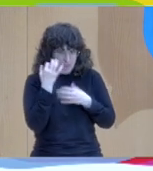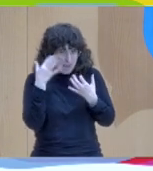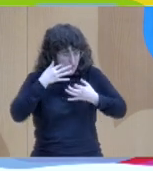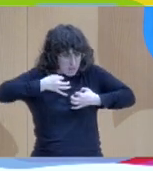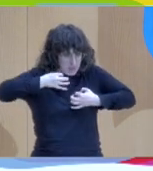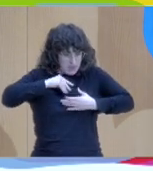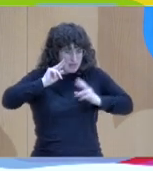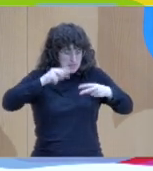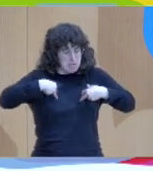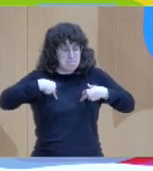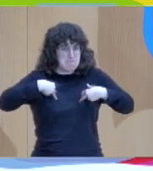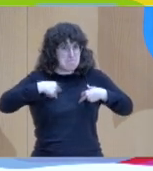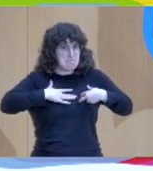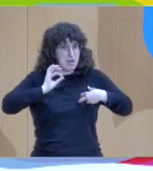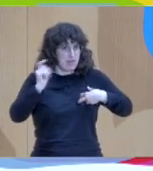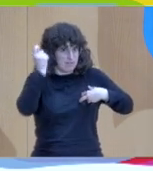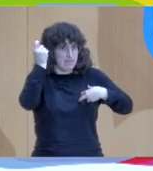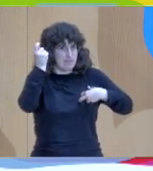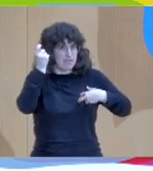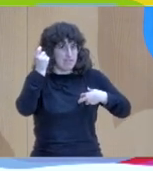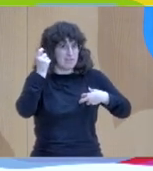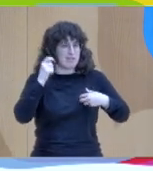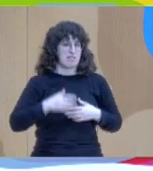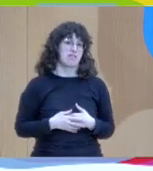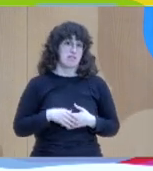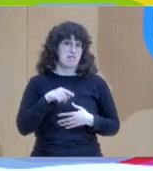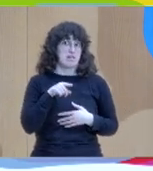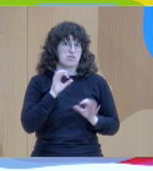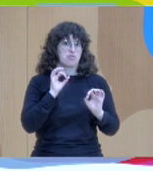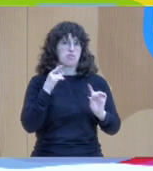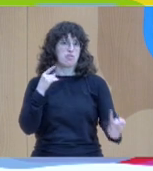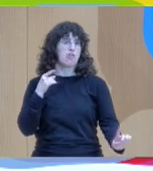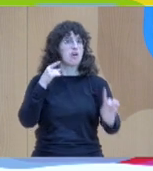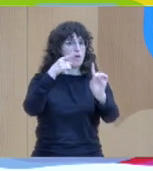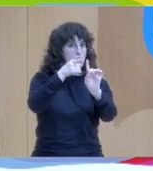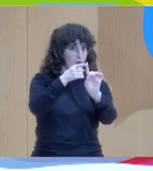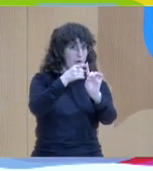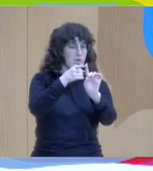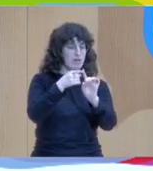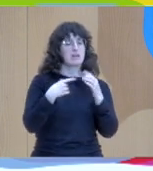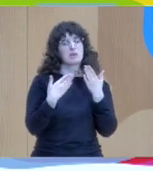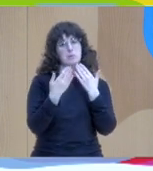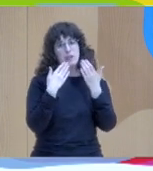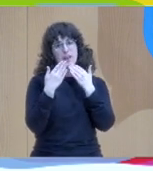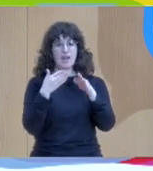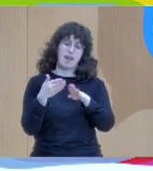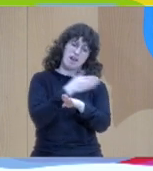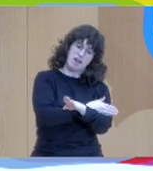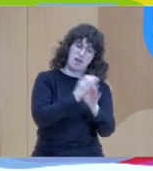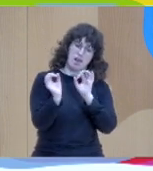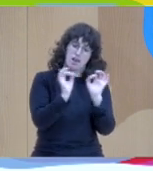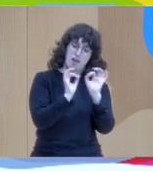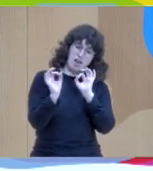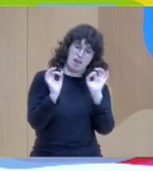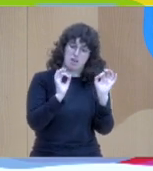and this is the goal of anticipation dialogues the only goal is that people leave more